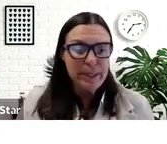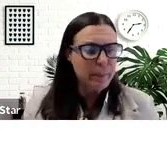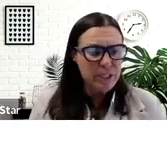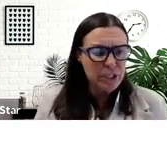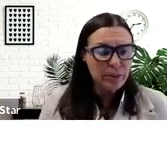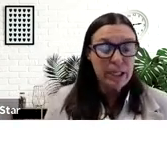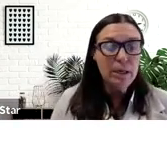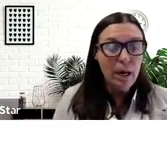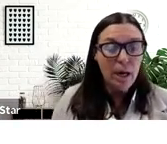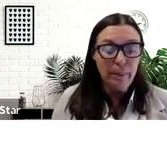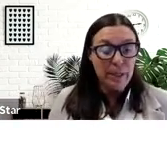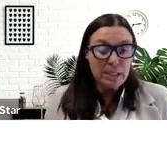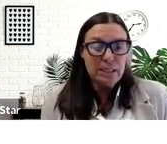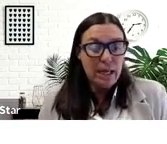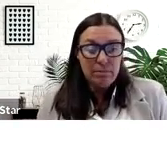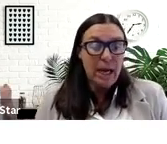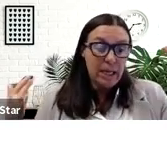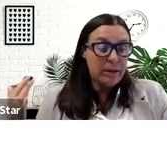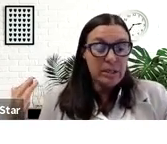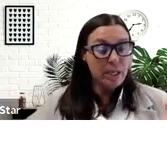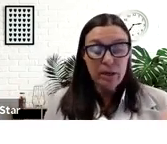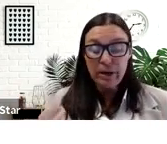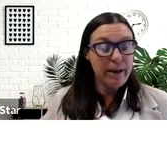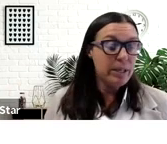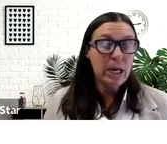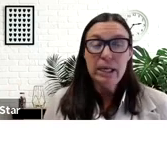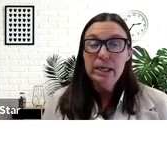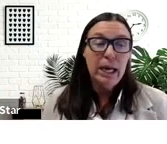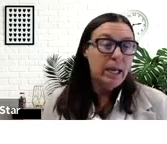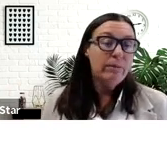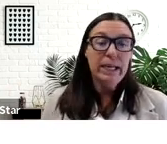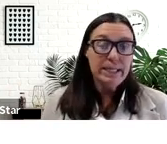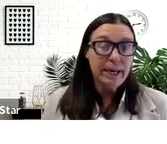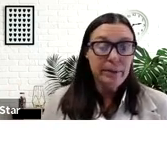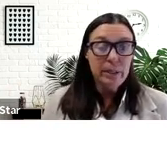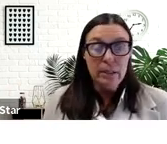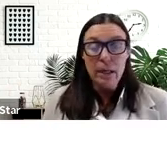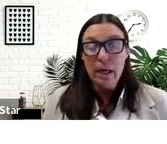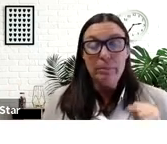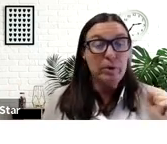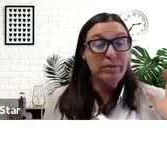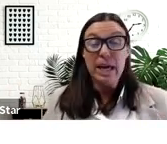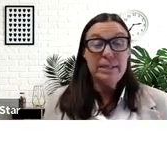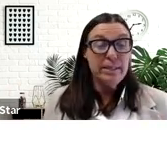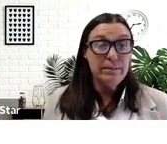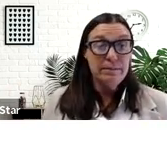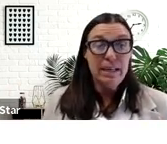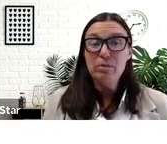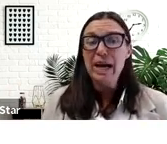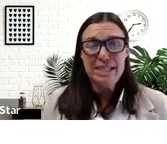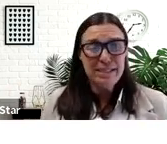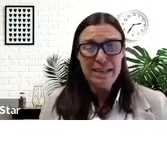but I'm sure people are like, what is she doing? It's because I hear something or I have a thought and I write it down. Reflect